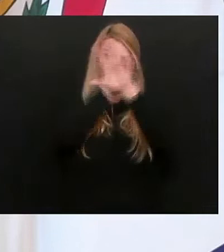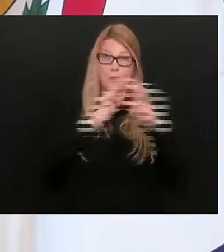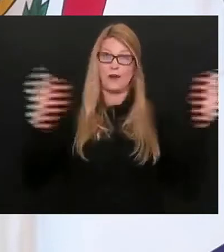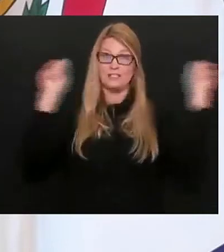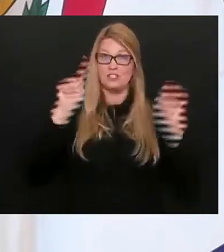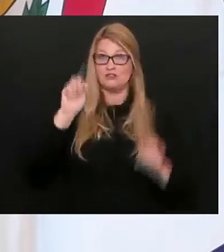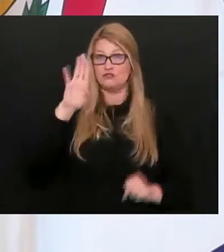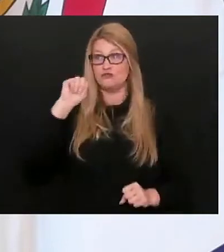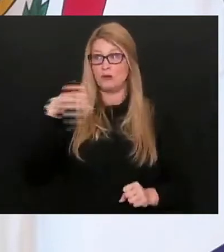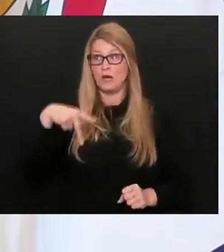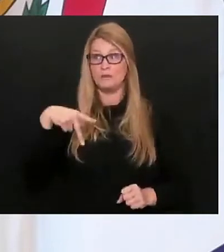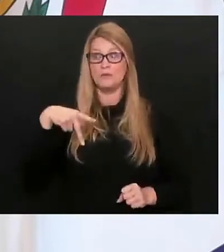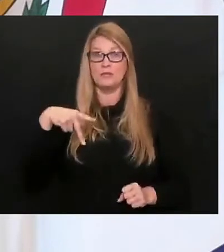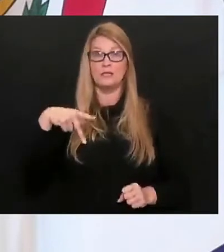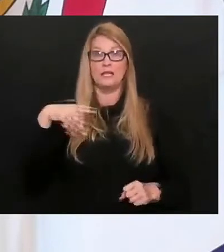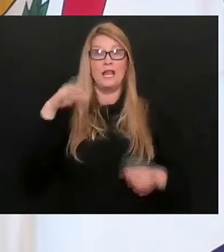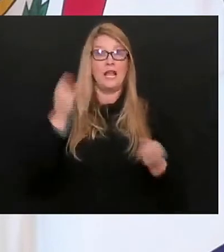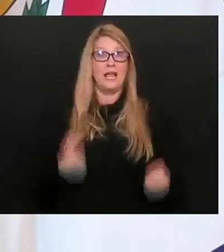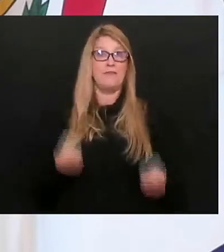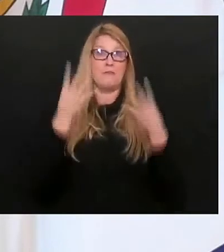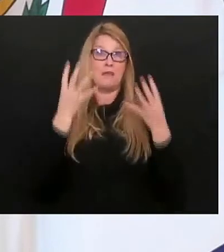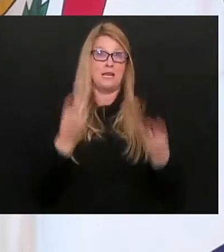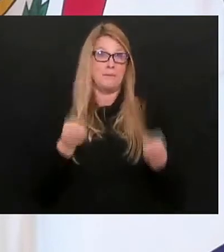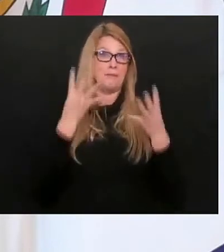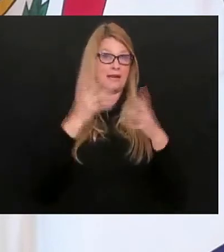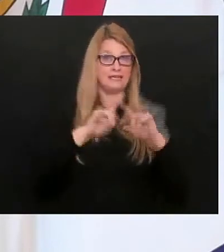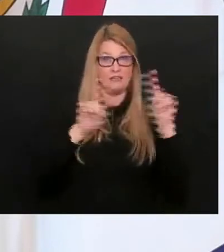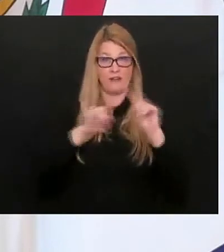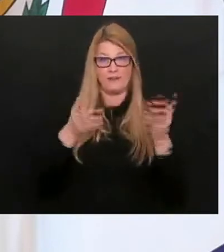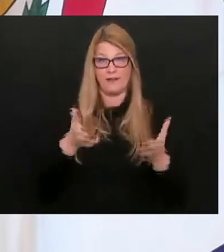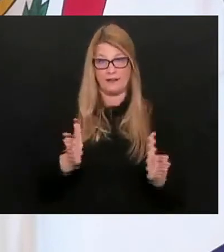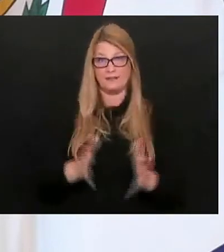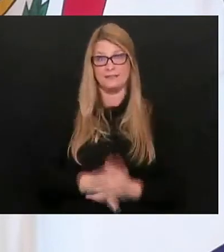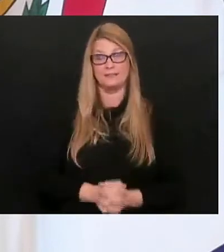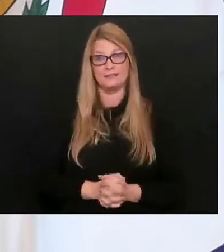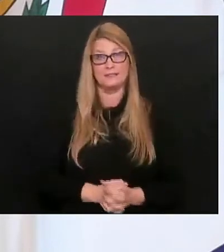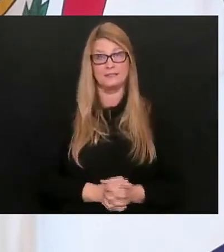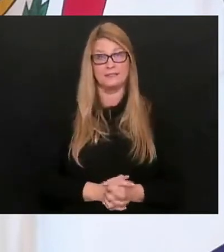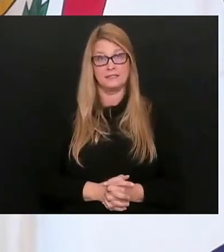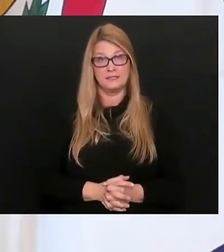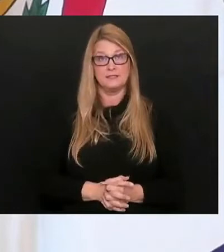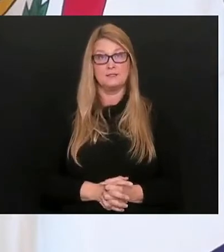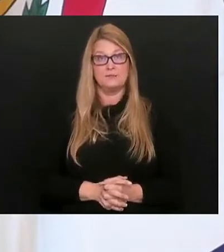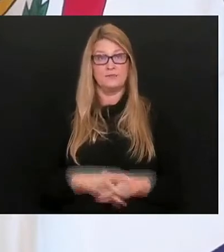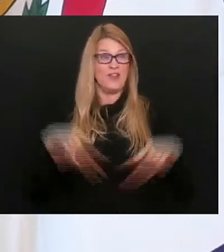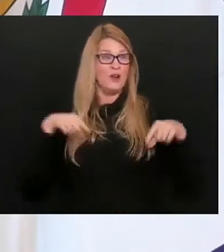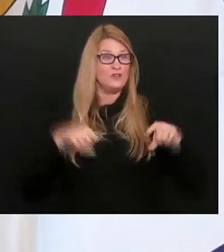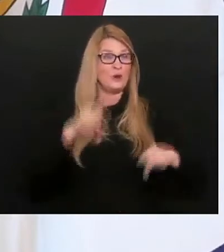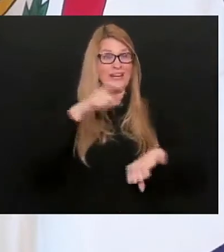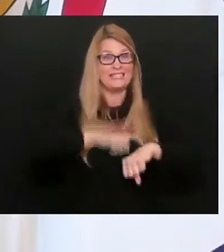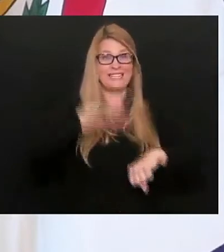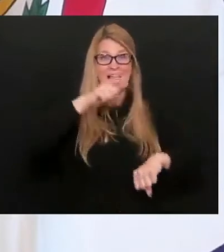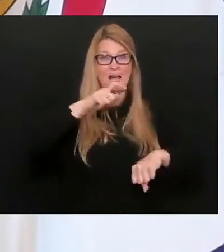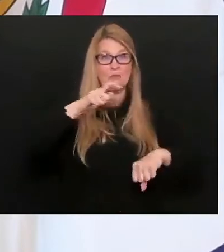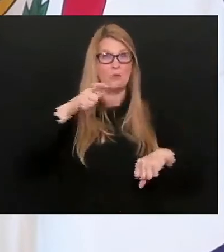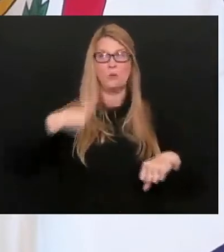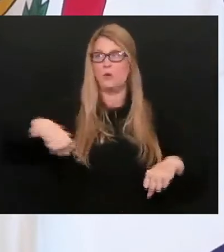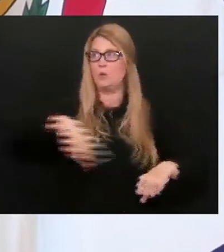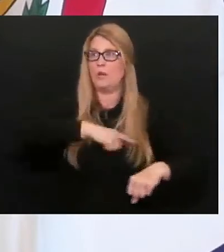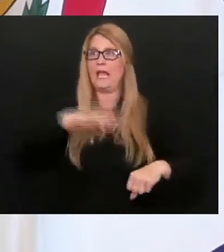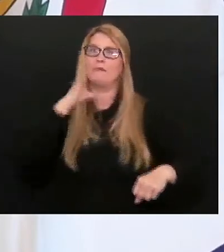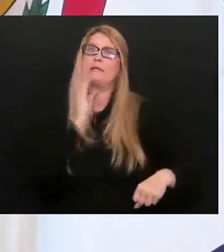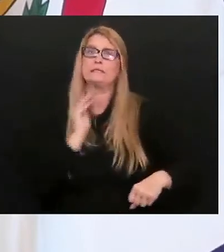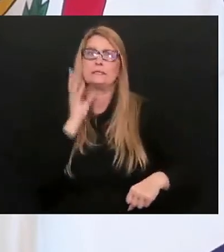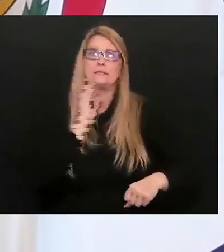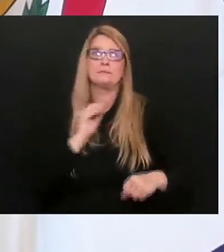Trump did in many, many, many ways. You know, at a time when there's no playbook and at